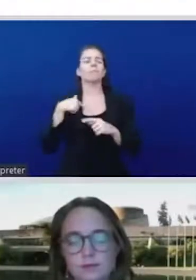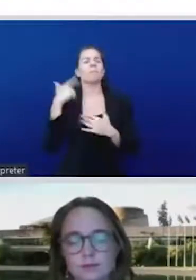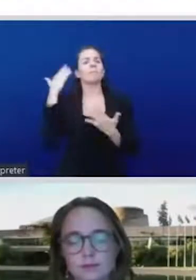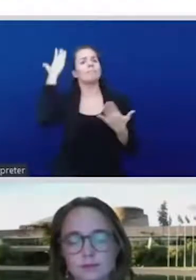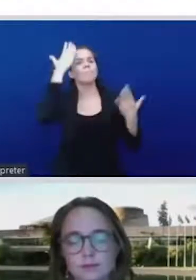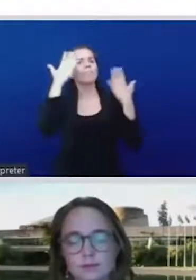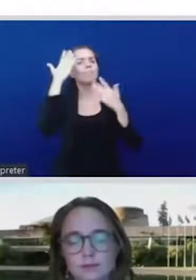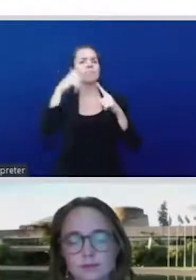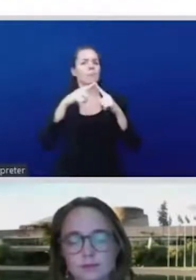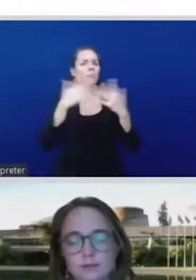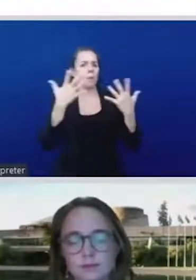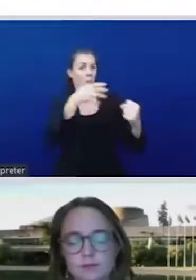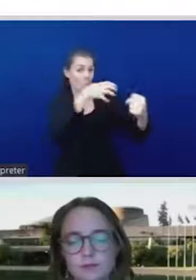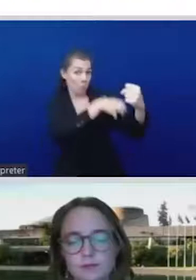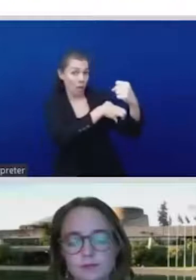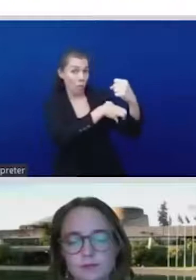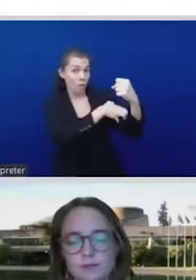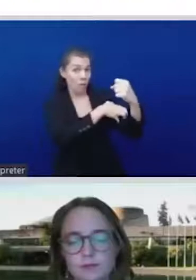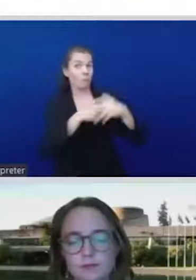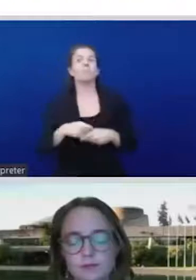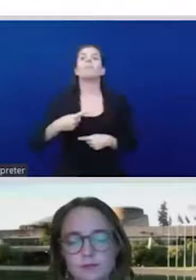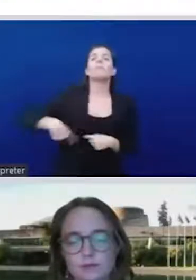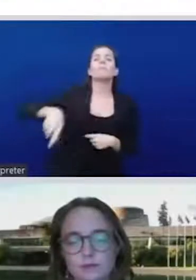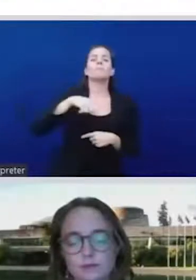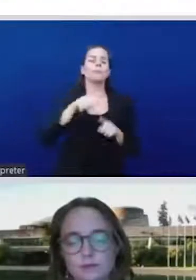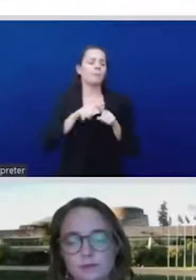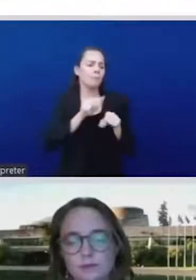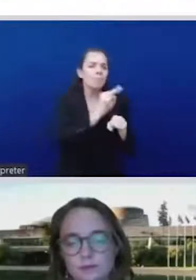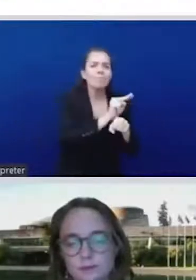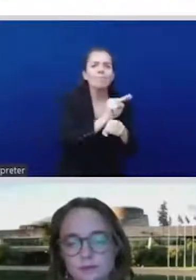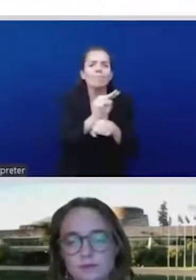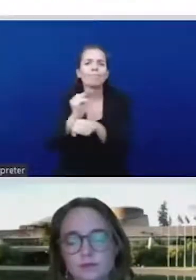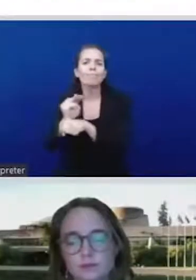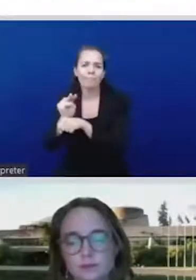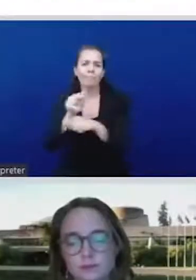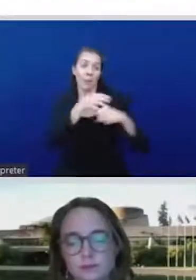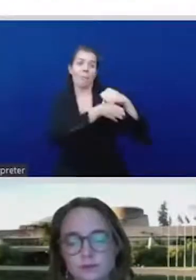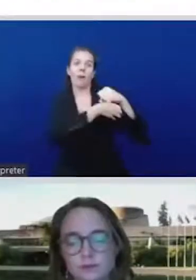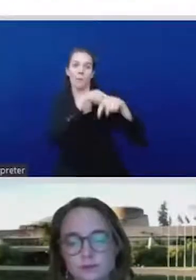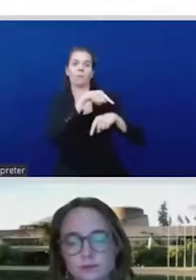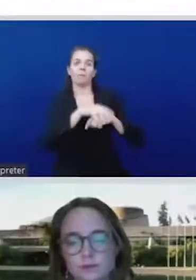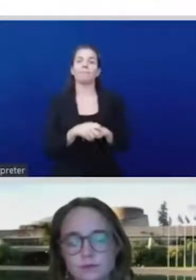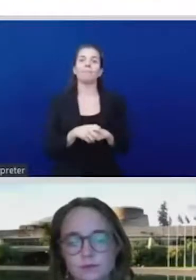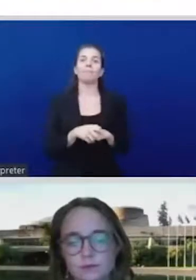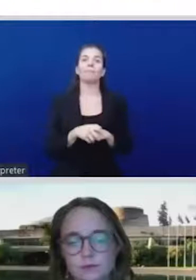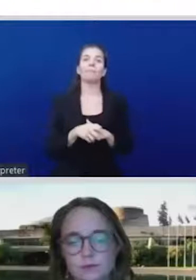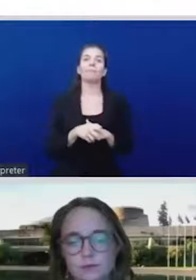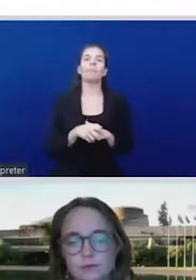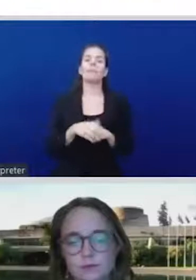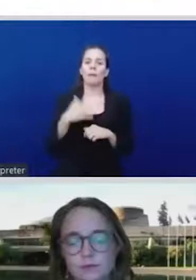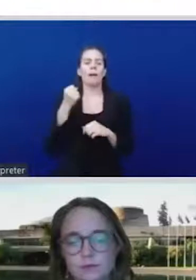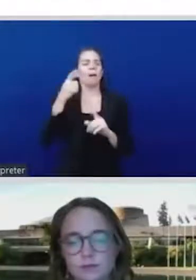about, the challenges and opportunities that globalization purportedly present, that these weren't all grounded and they weren't sustainable,